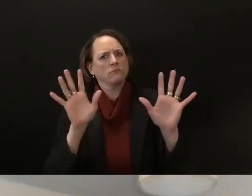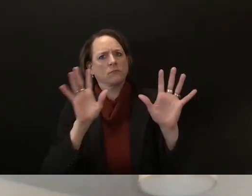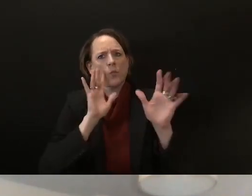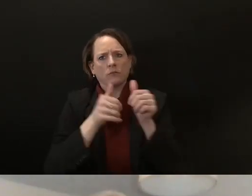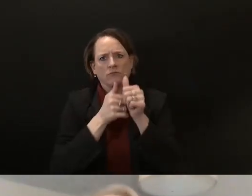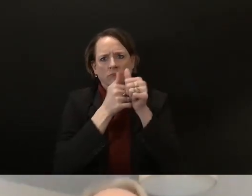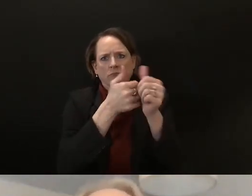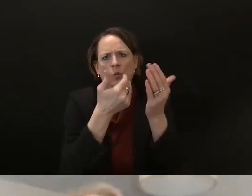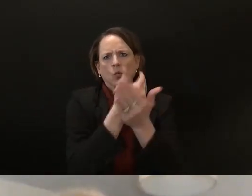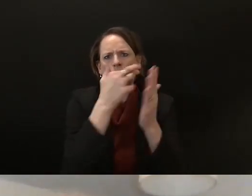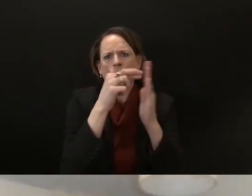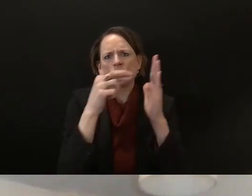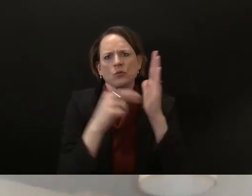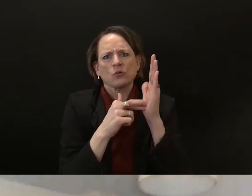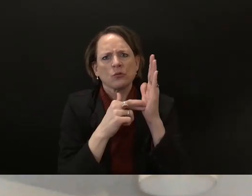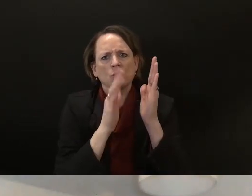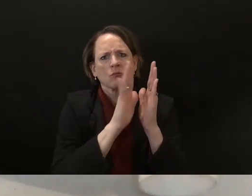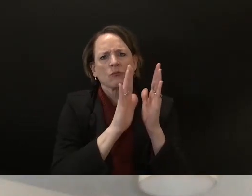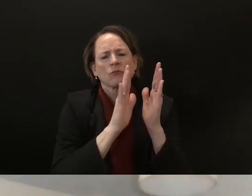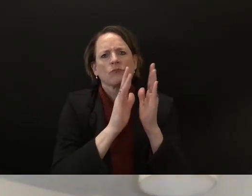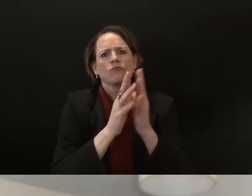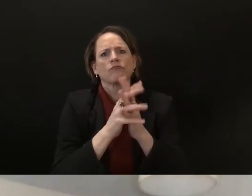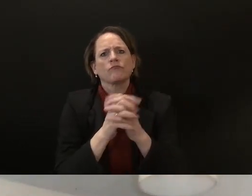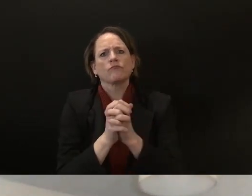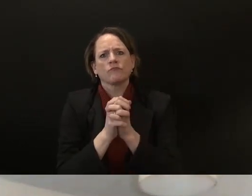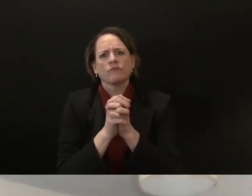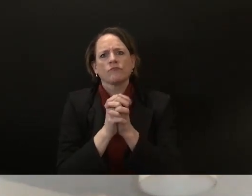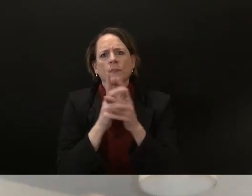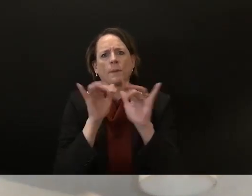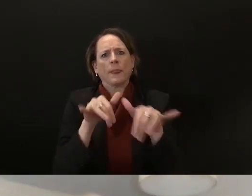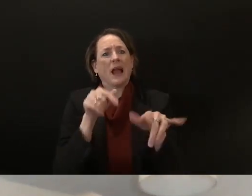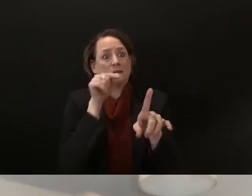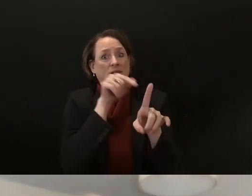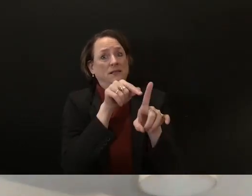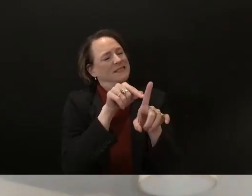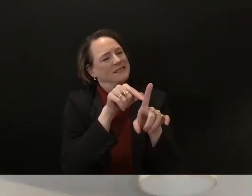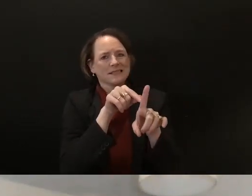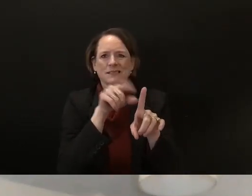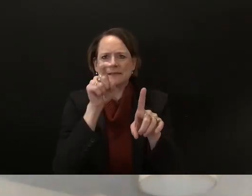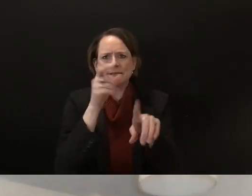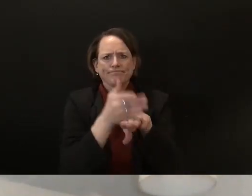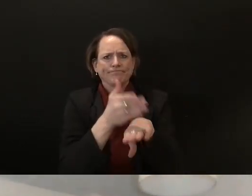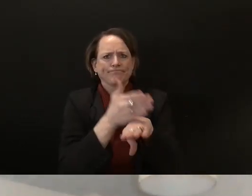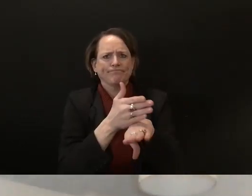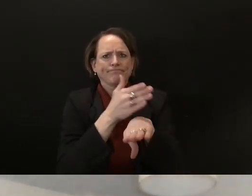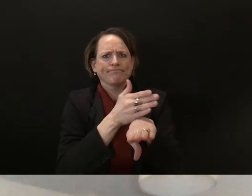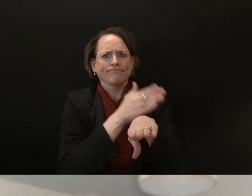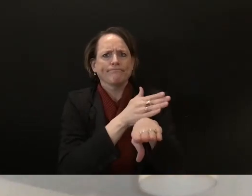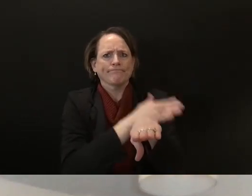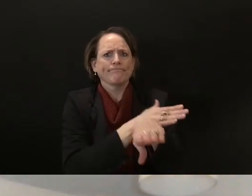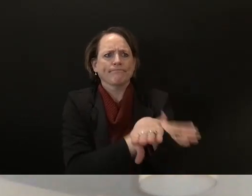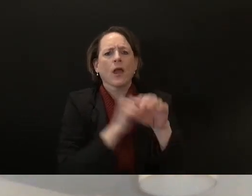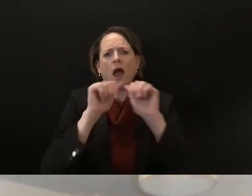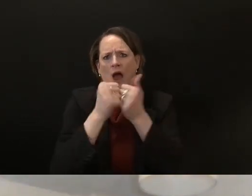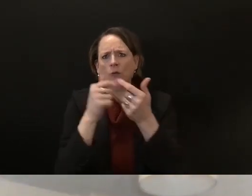uh to make sure that that people have access to to voting um and so having same-day voter registration in wisconsin